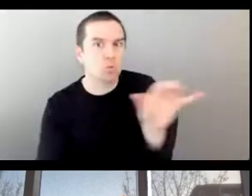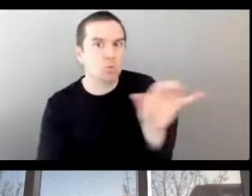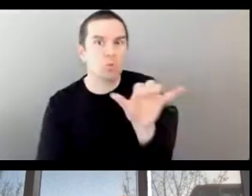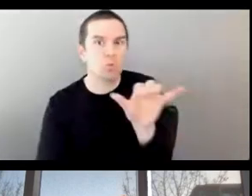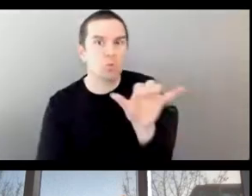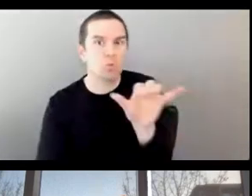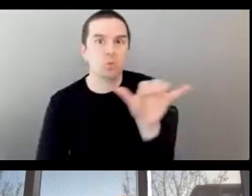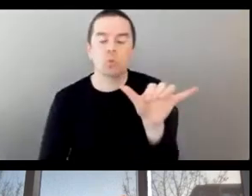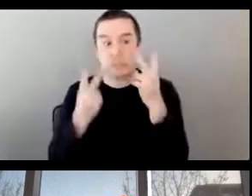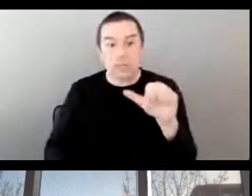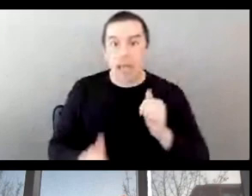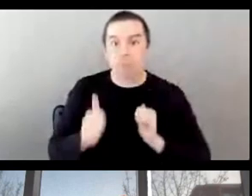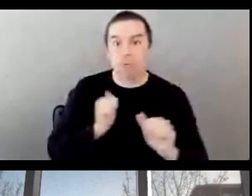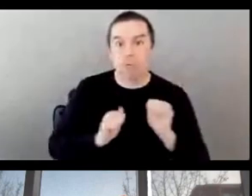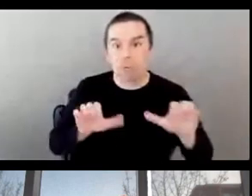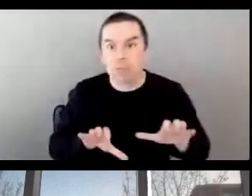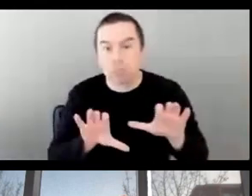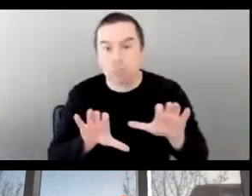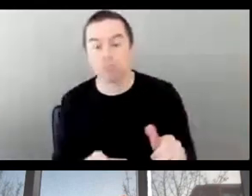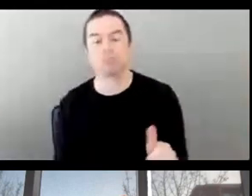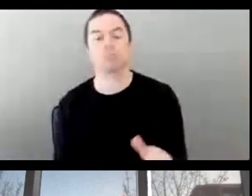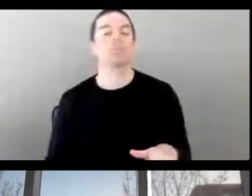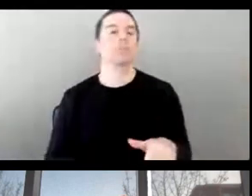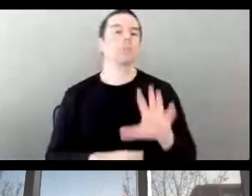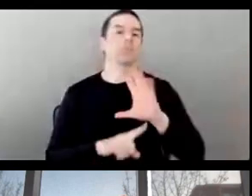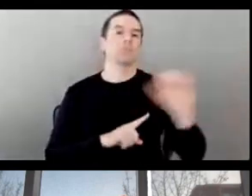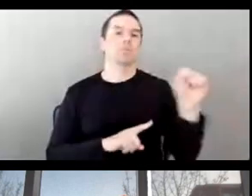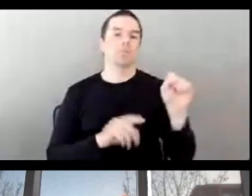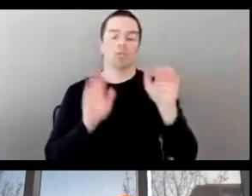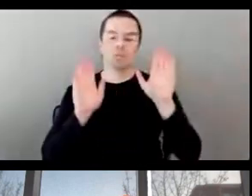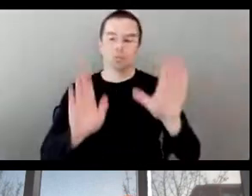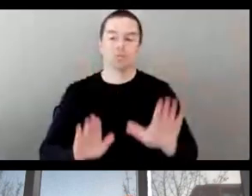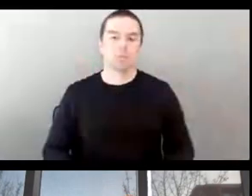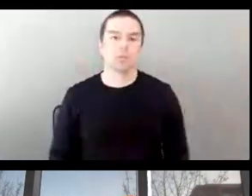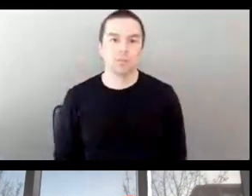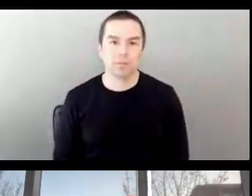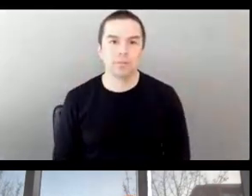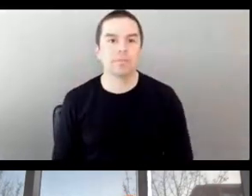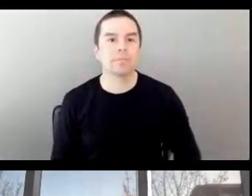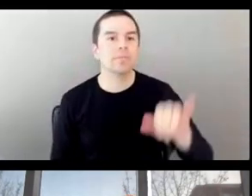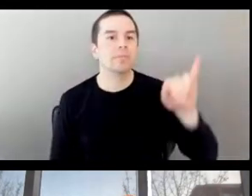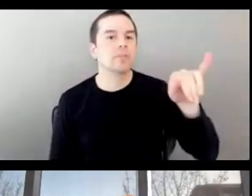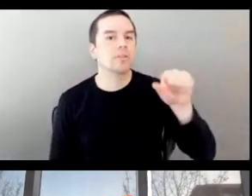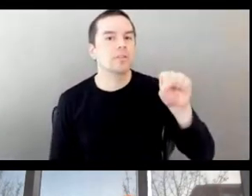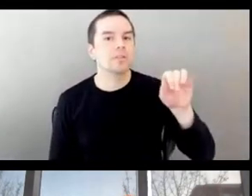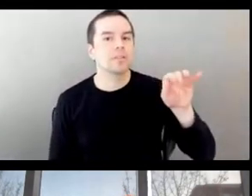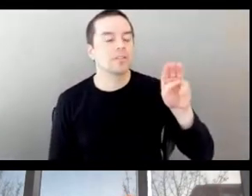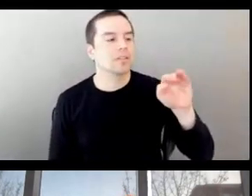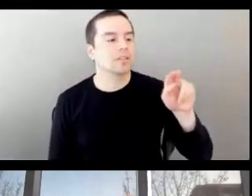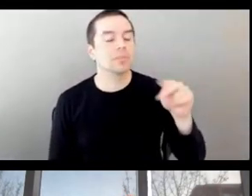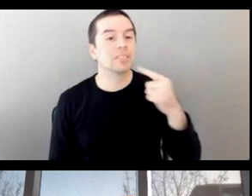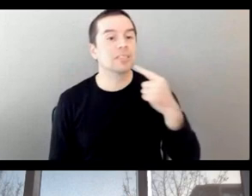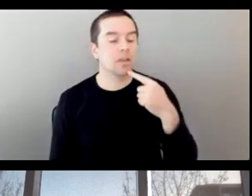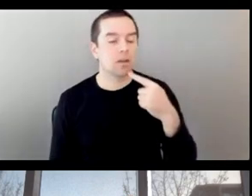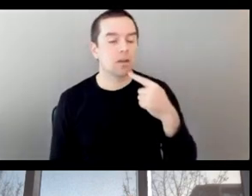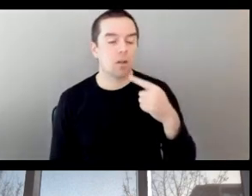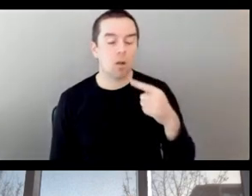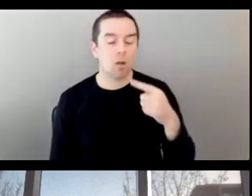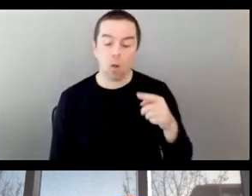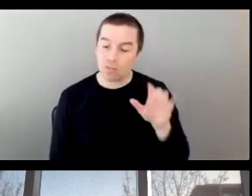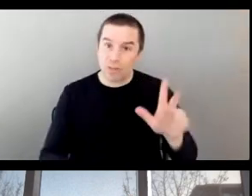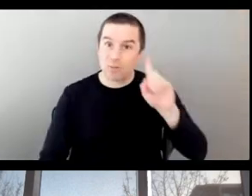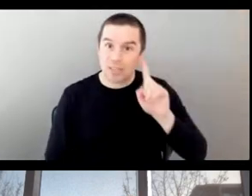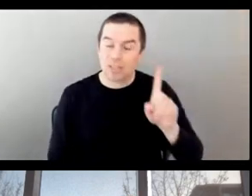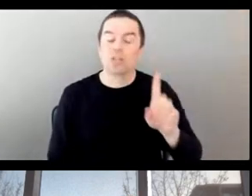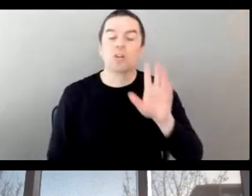That's good to hear. So we got to hear a little bit about the fans. We're talking about the why behind this. But now we're going to move a little bit into the how. And so, Adrian,